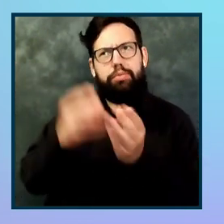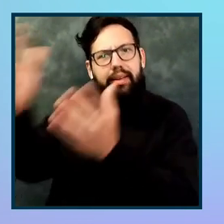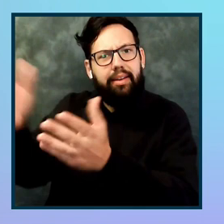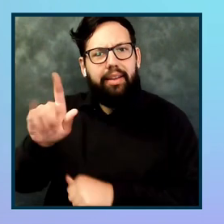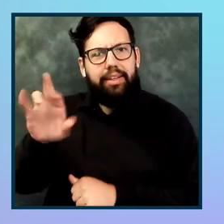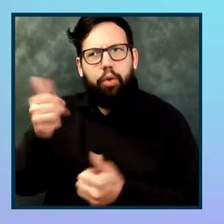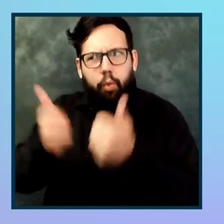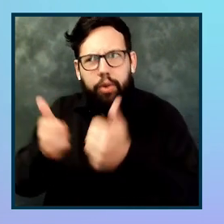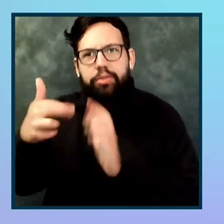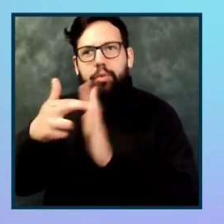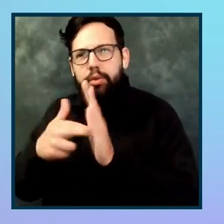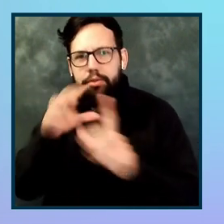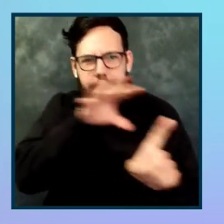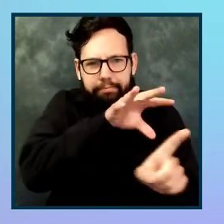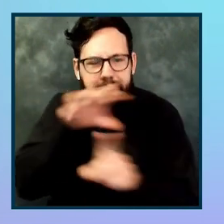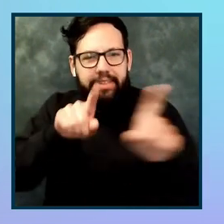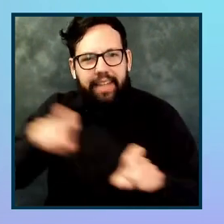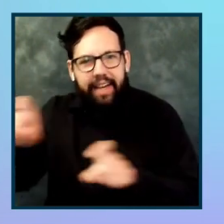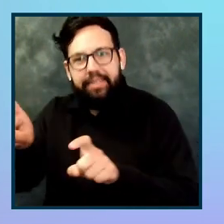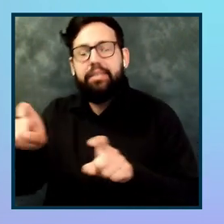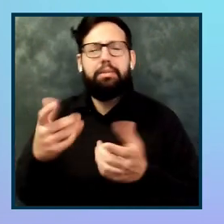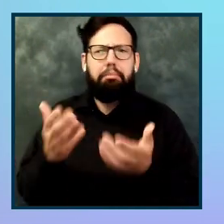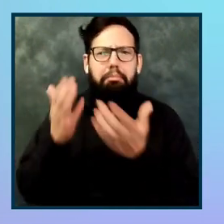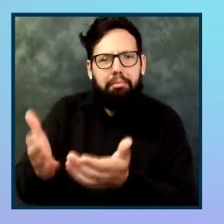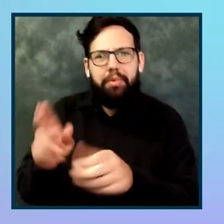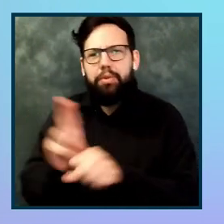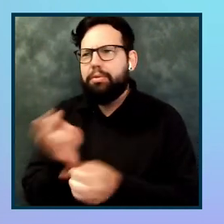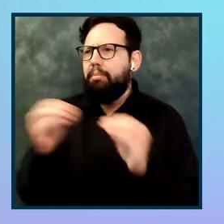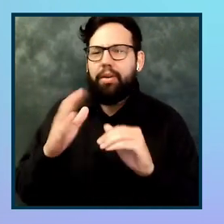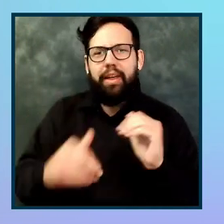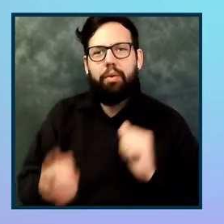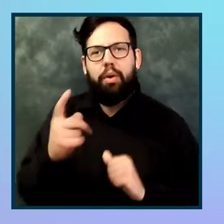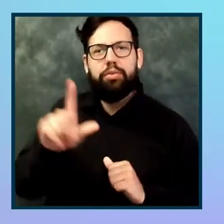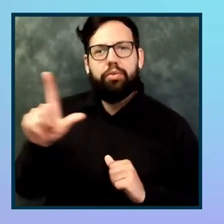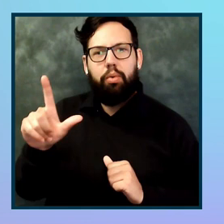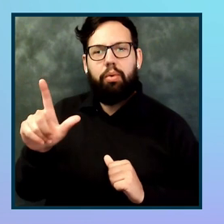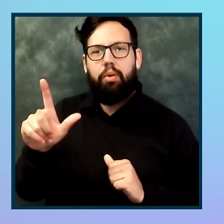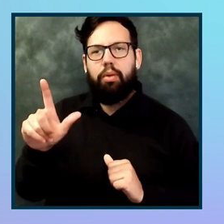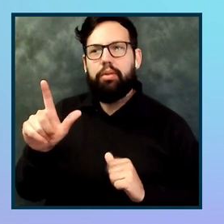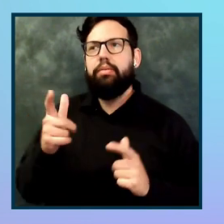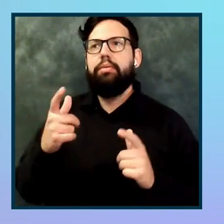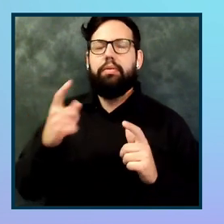or tool family to cover the lacks of one specific library.